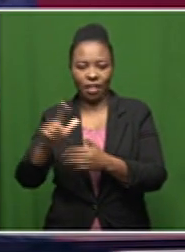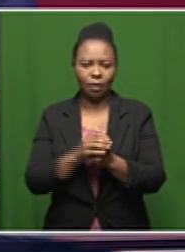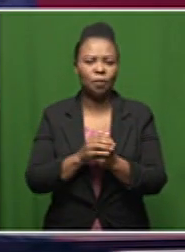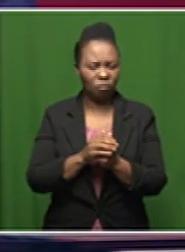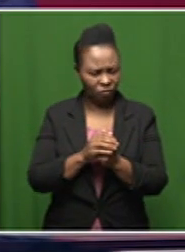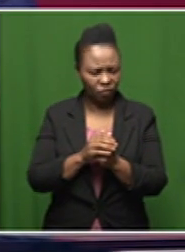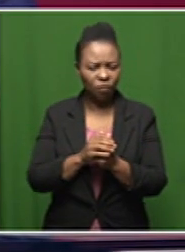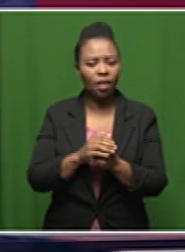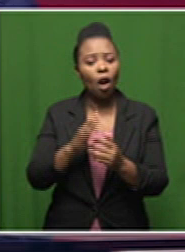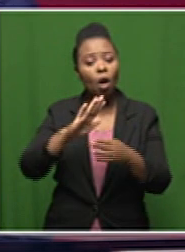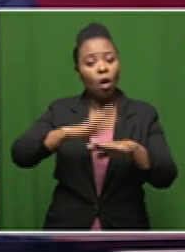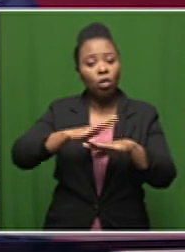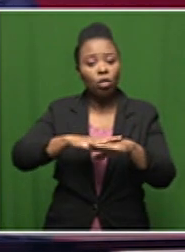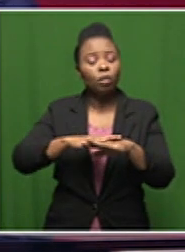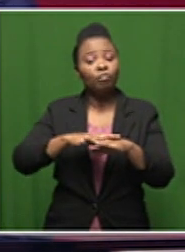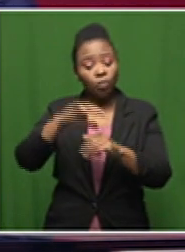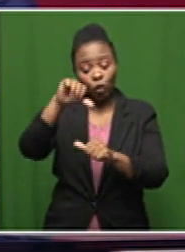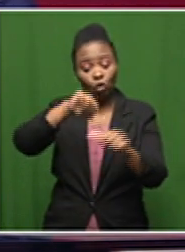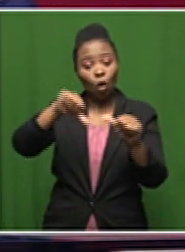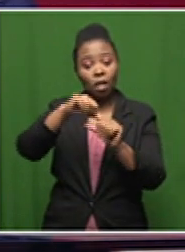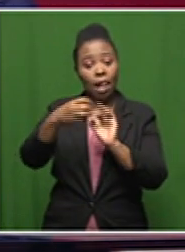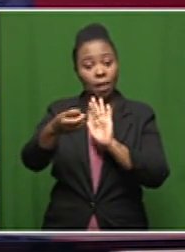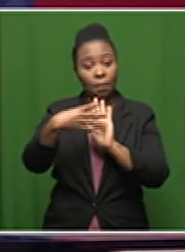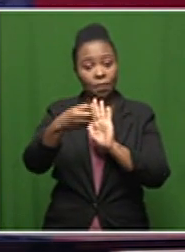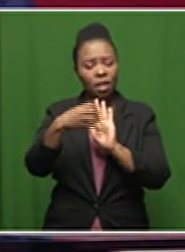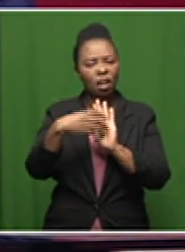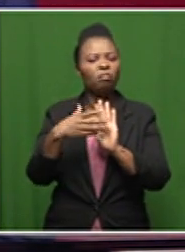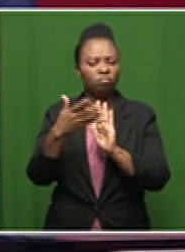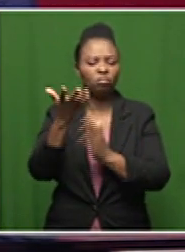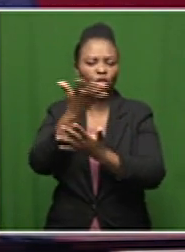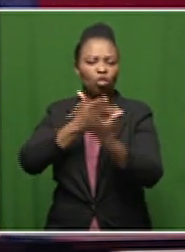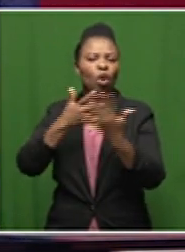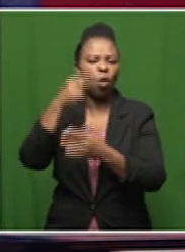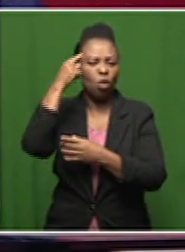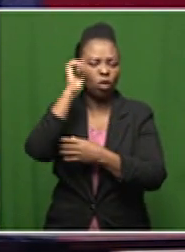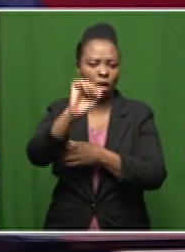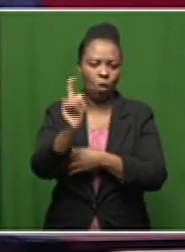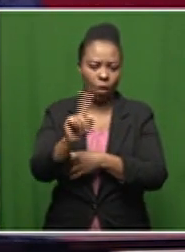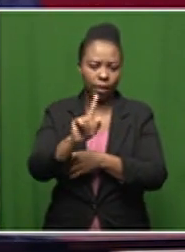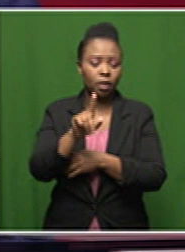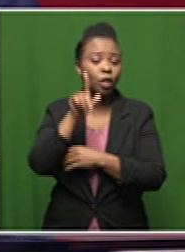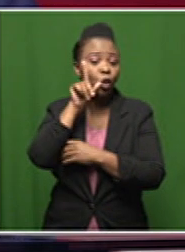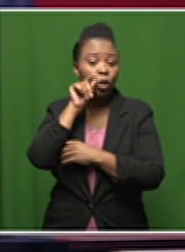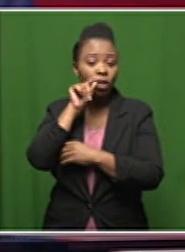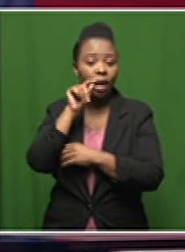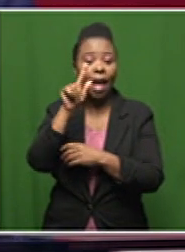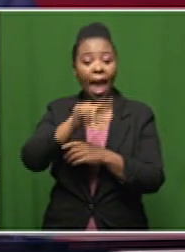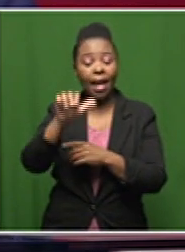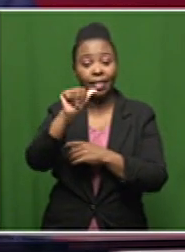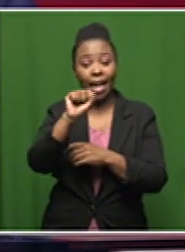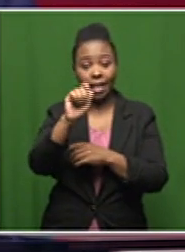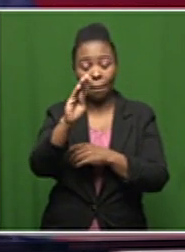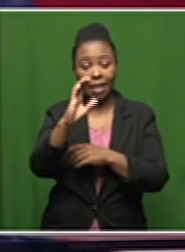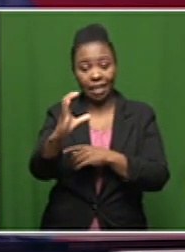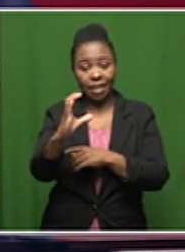you can also catch us on social media and share your thoughts with us there our twitter handle is at sabc health